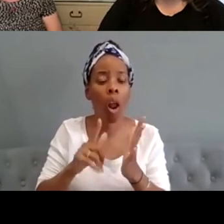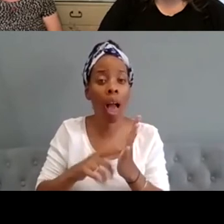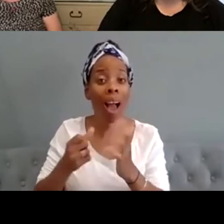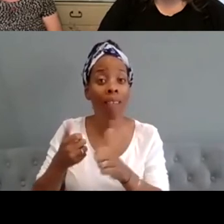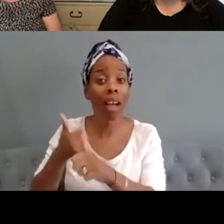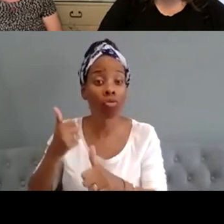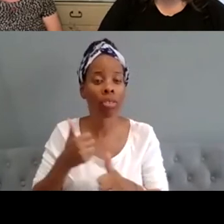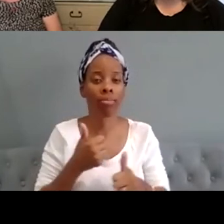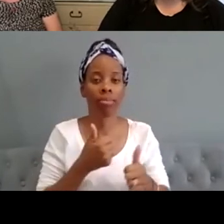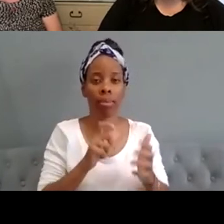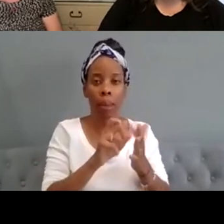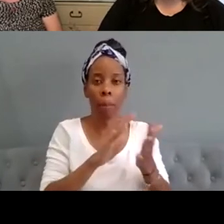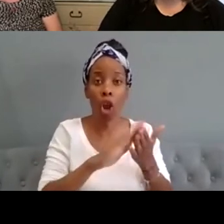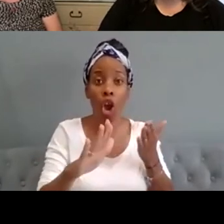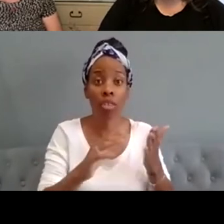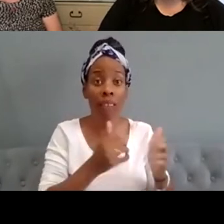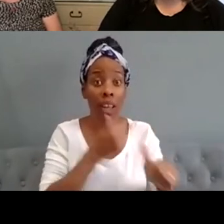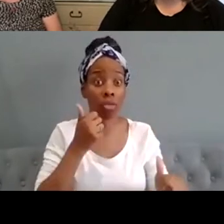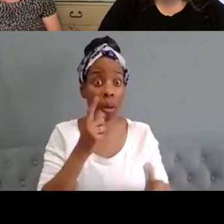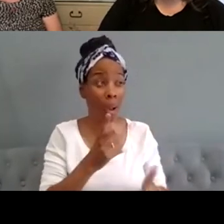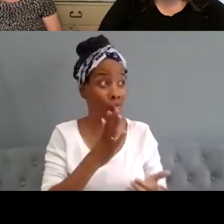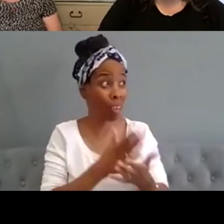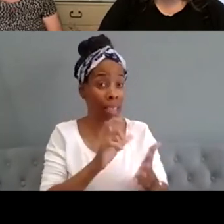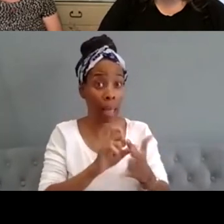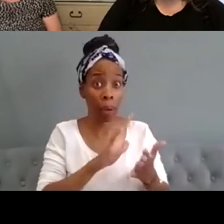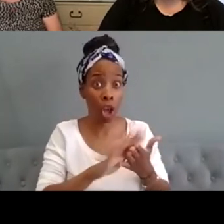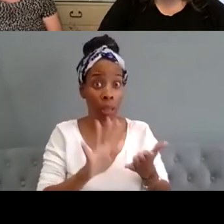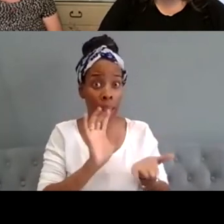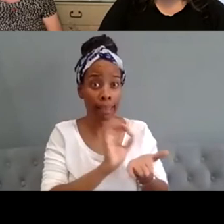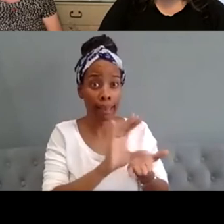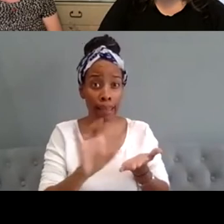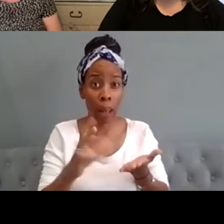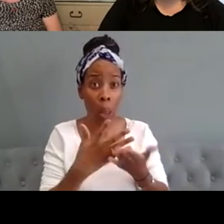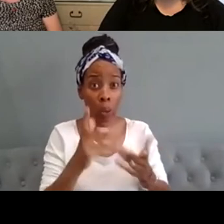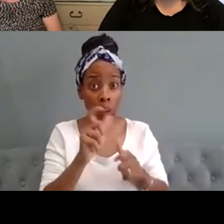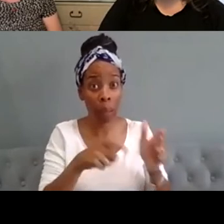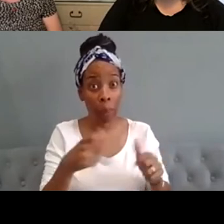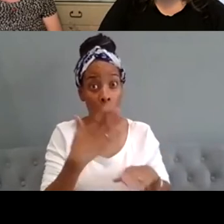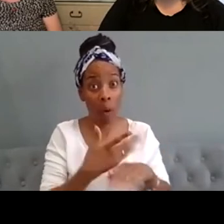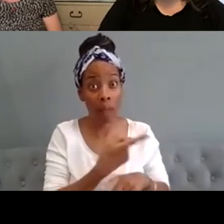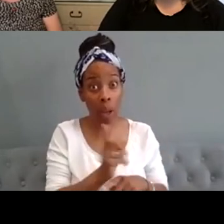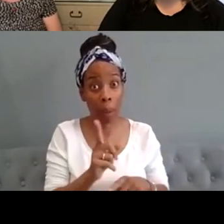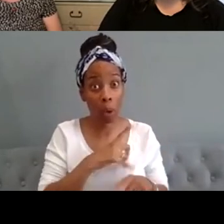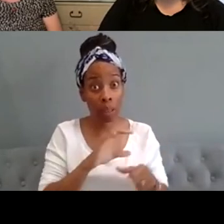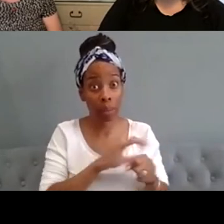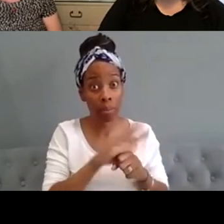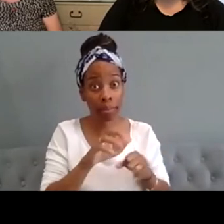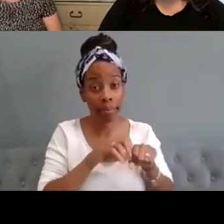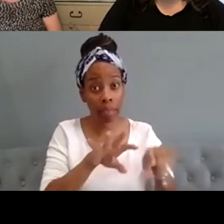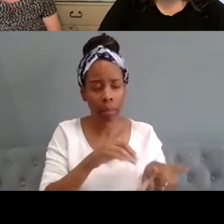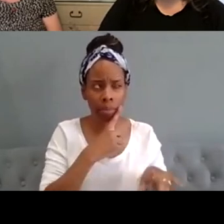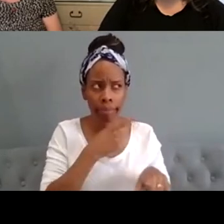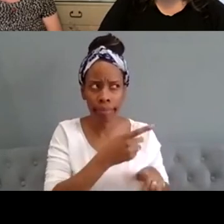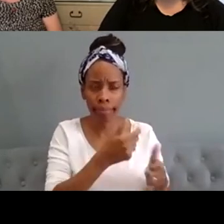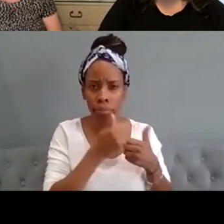factory although apparently he's just sacked loads of people that worked for him because of the pandemic so not quite as much of a support structure as